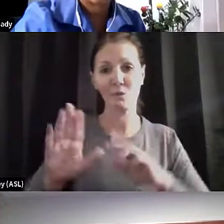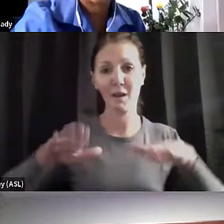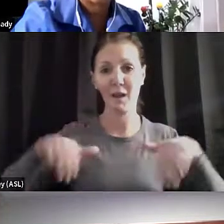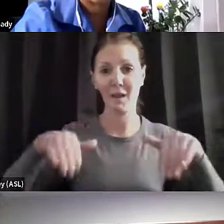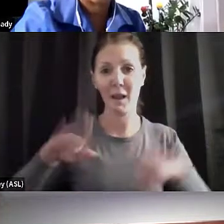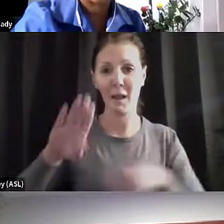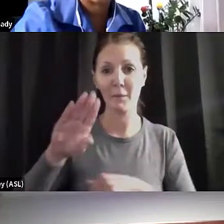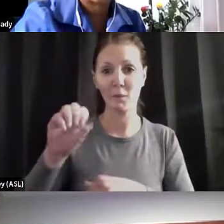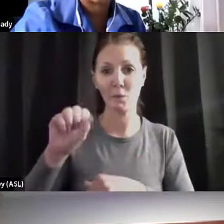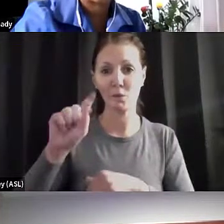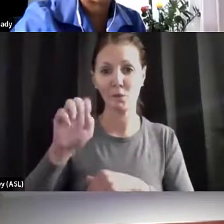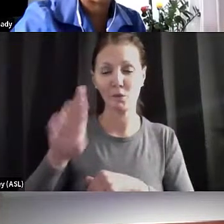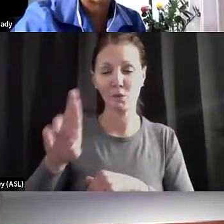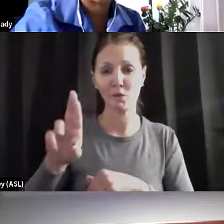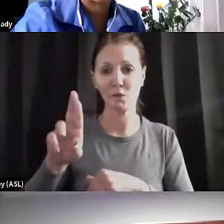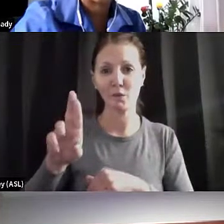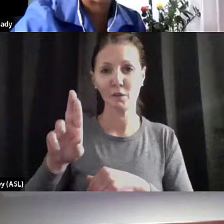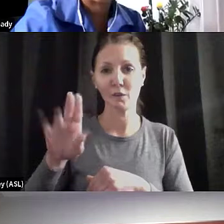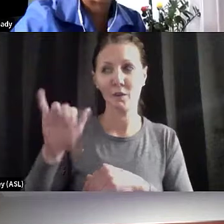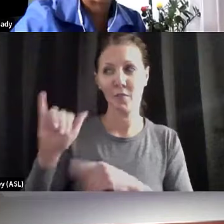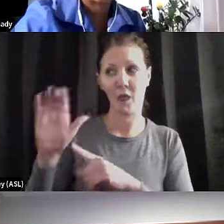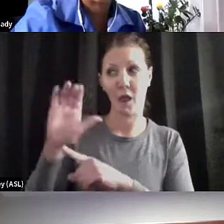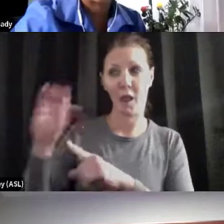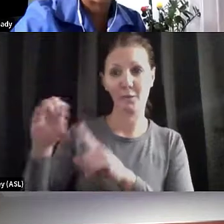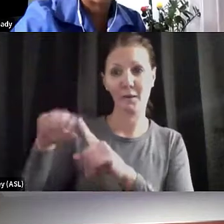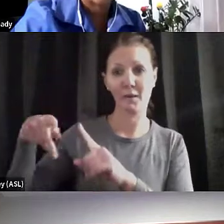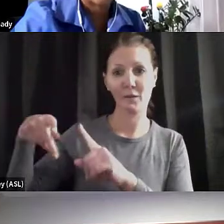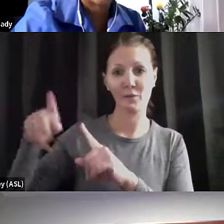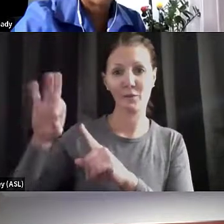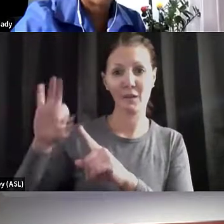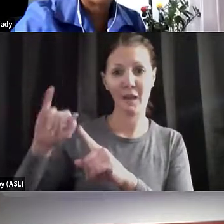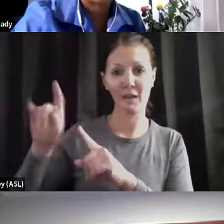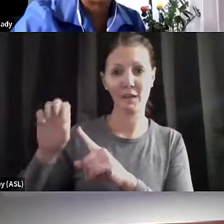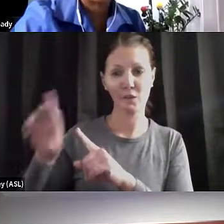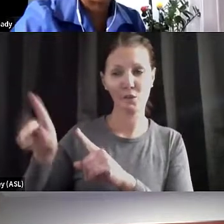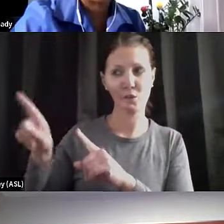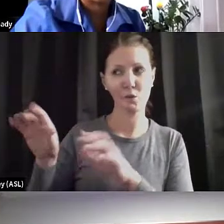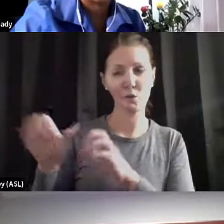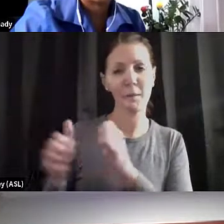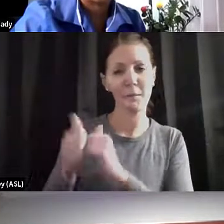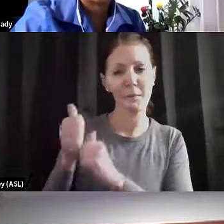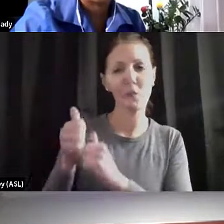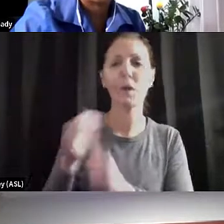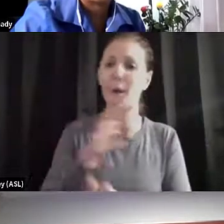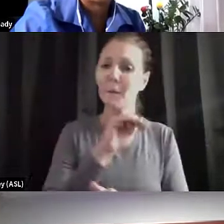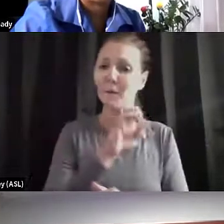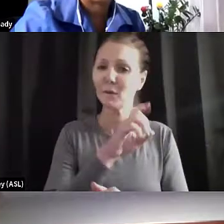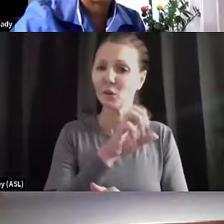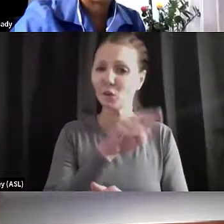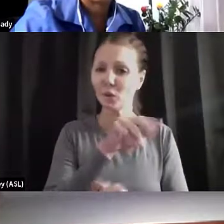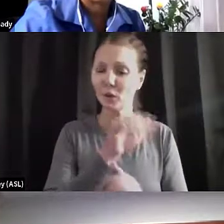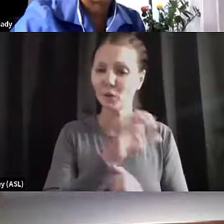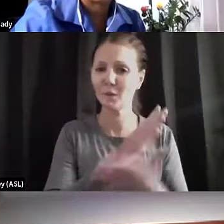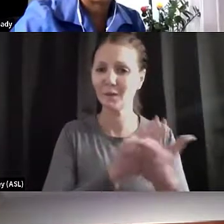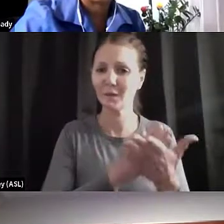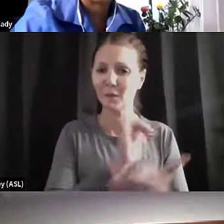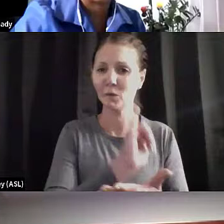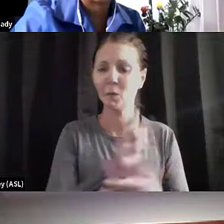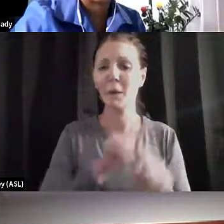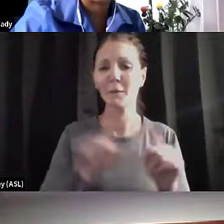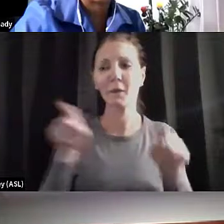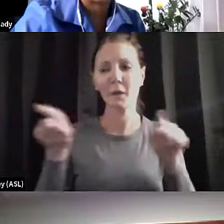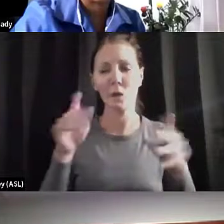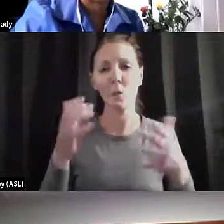company, in this case, Pfizer, which is the one that's doing most of these studies, although Moderna is coming with that as well. We want to make sure that